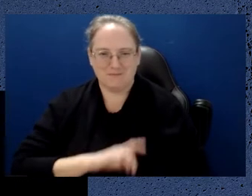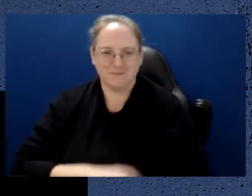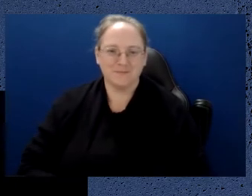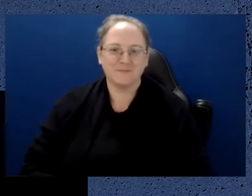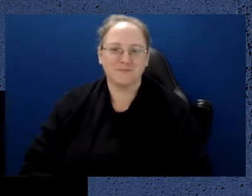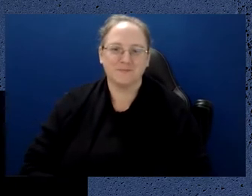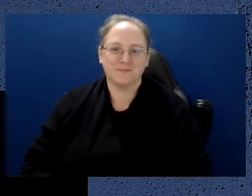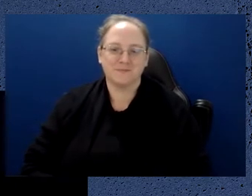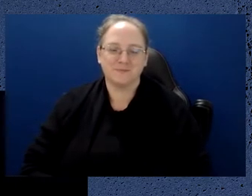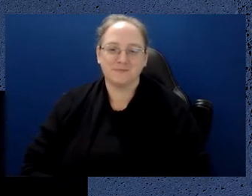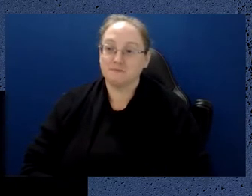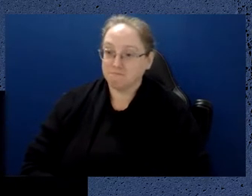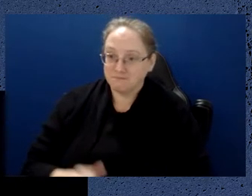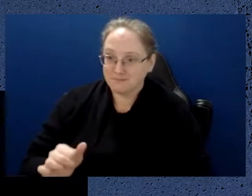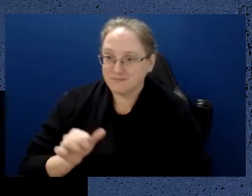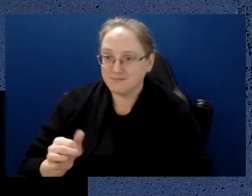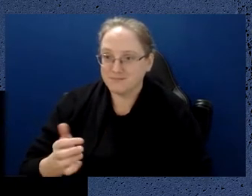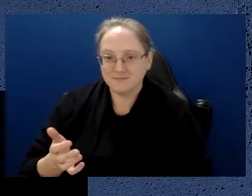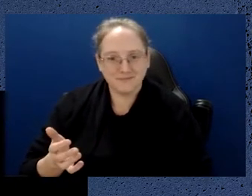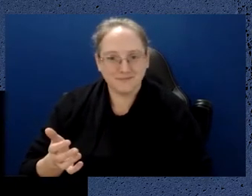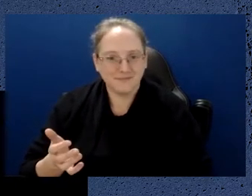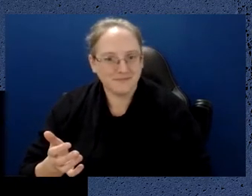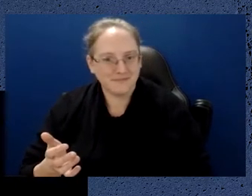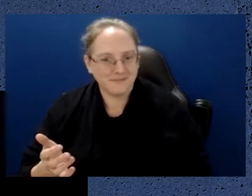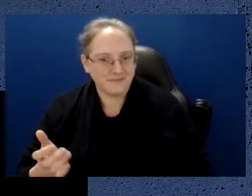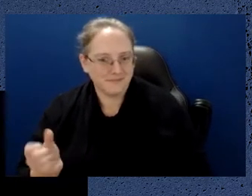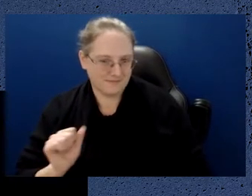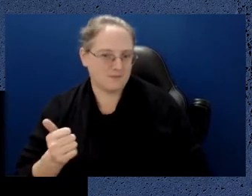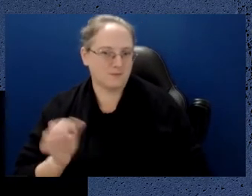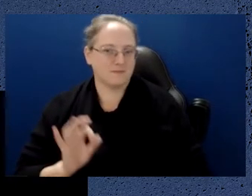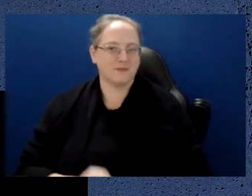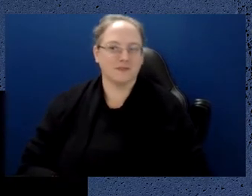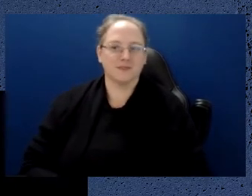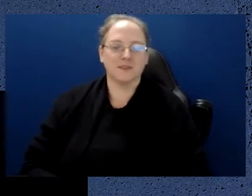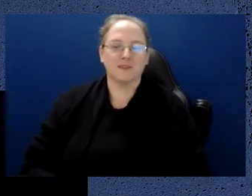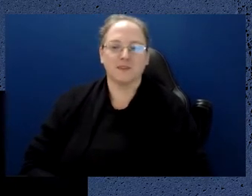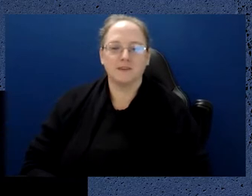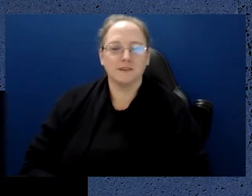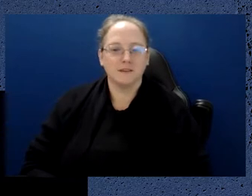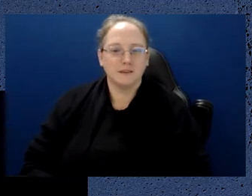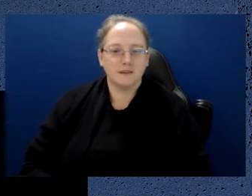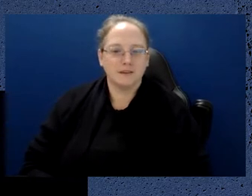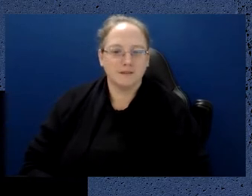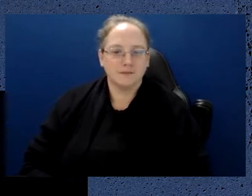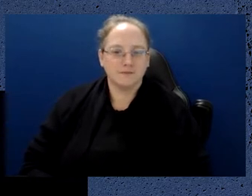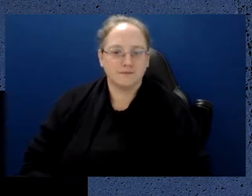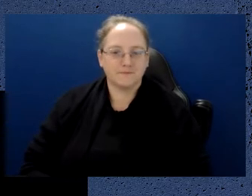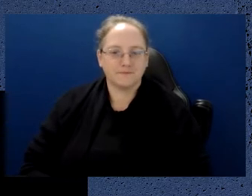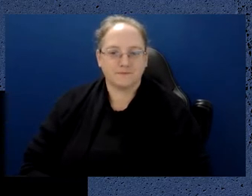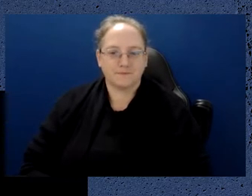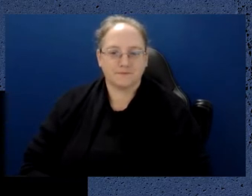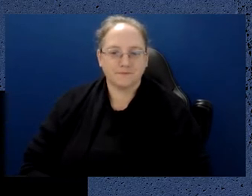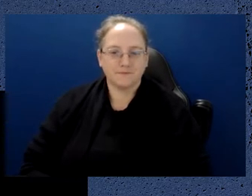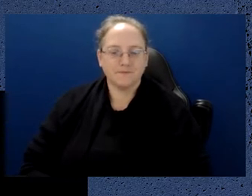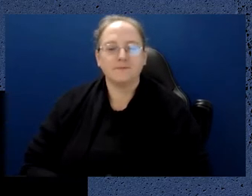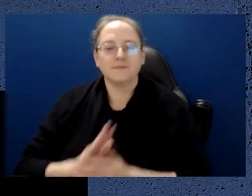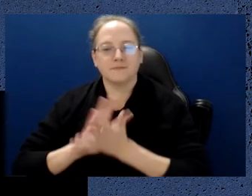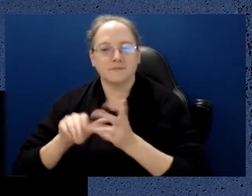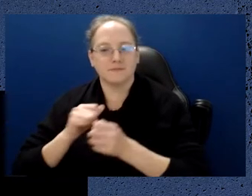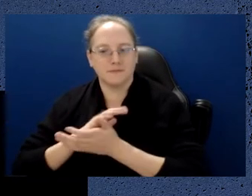Is that okay, sir? Is Good. Okay. So Hugh and Eleanor gave